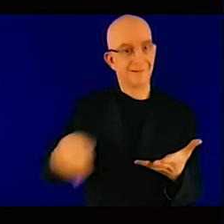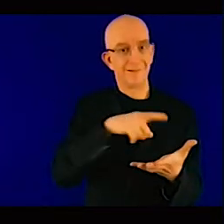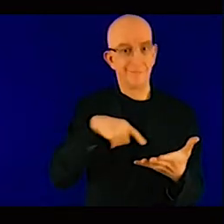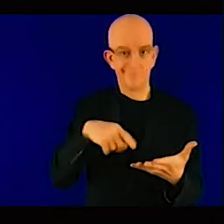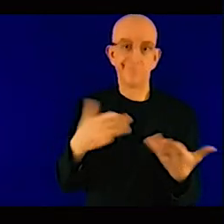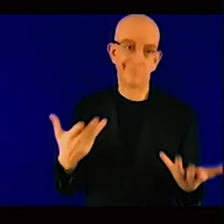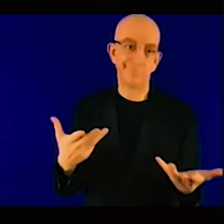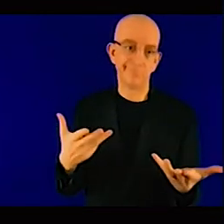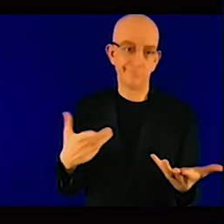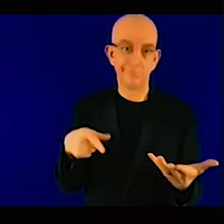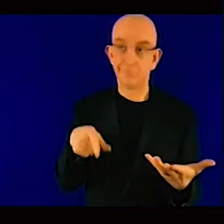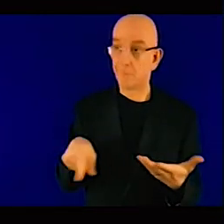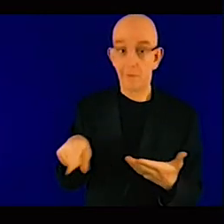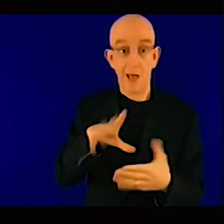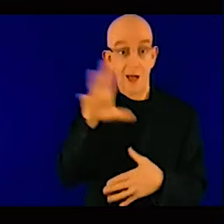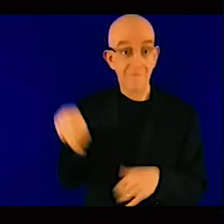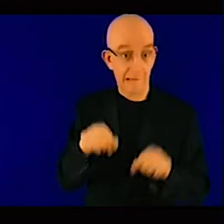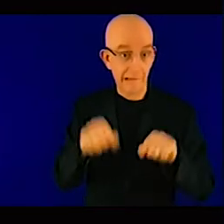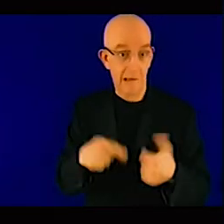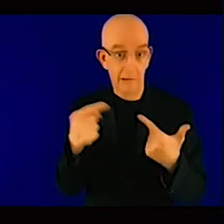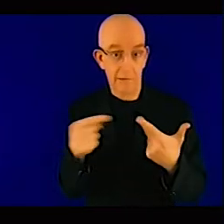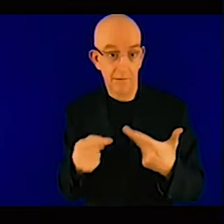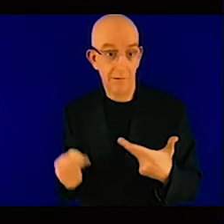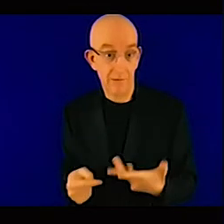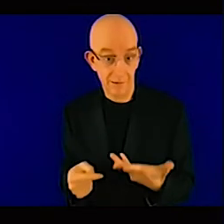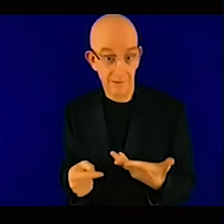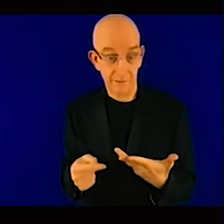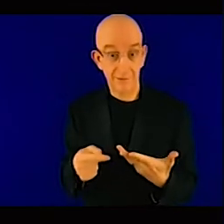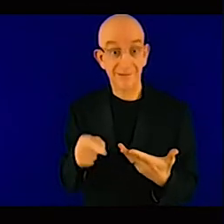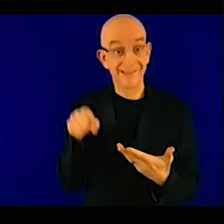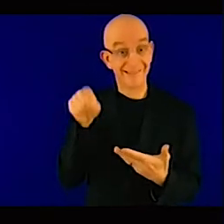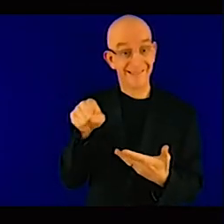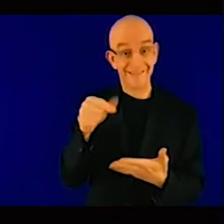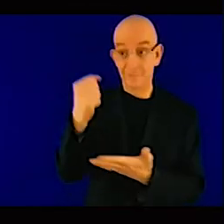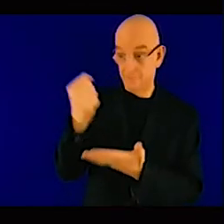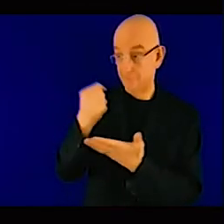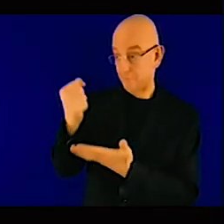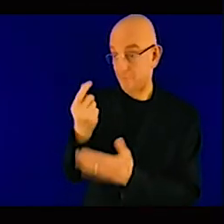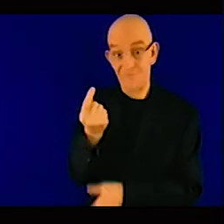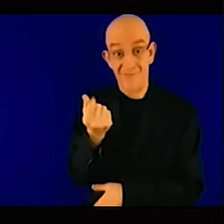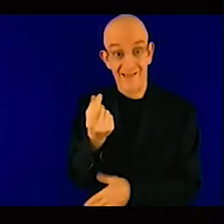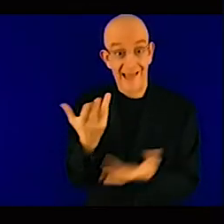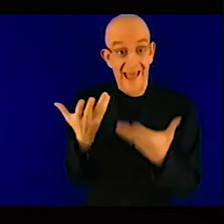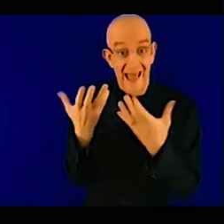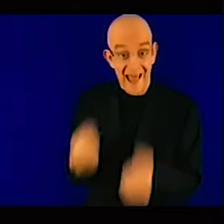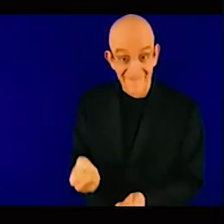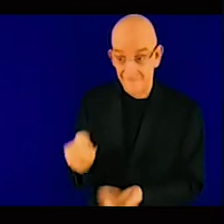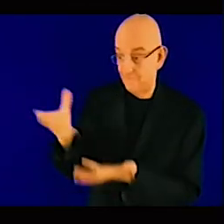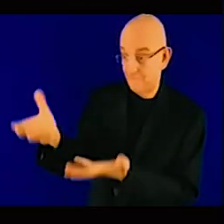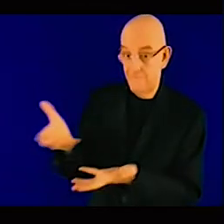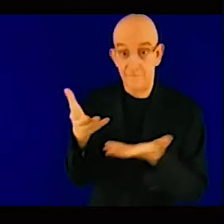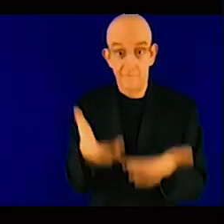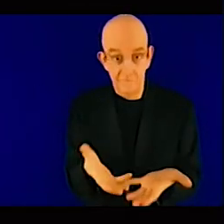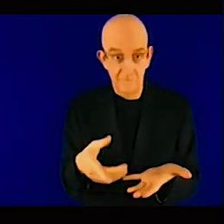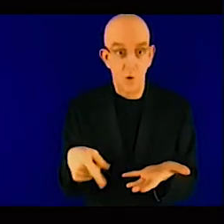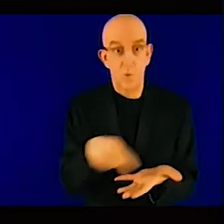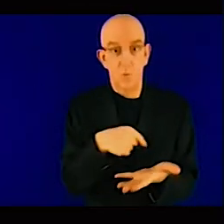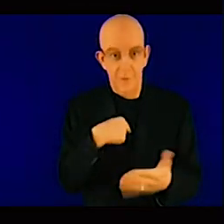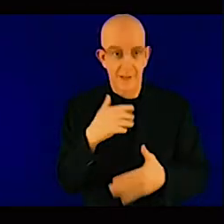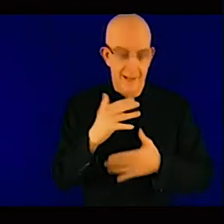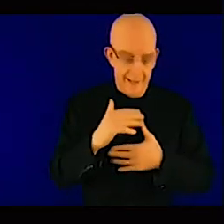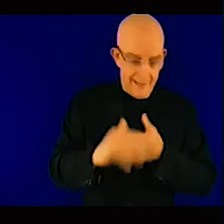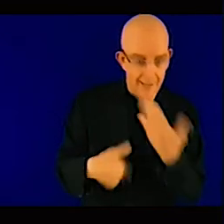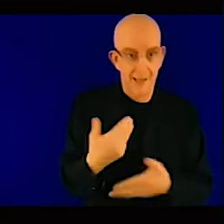available, we will face some difficulty in consuming all those funds. Because in several of the